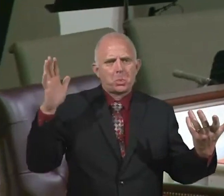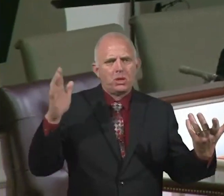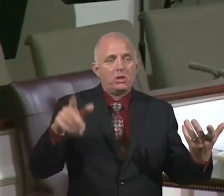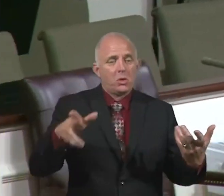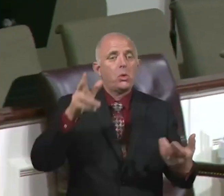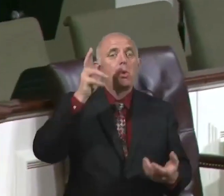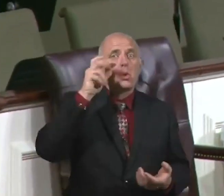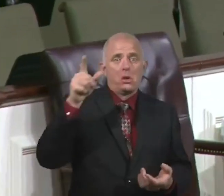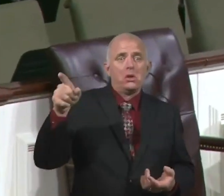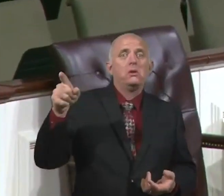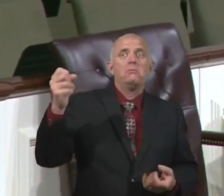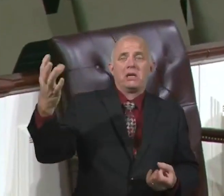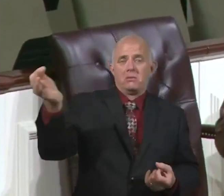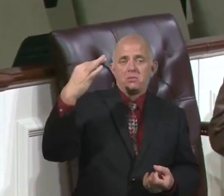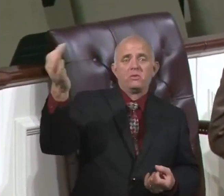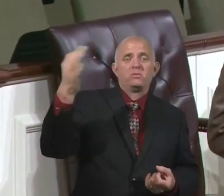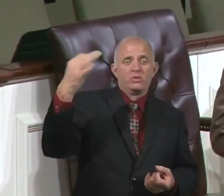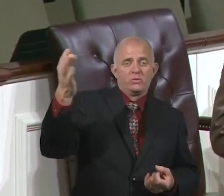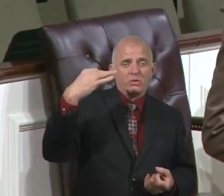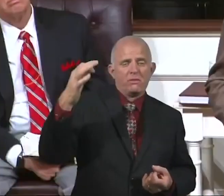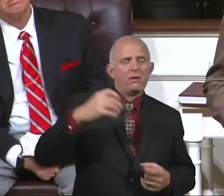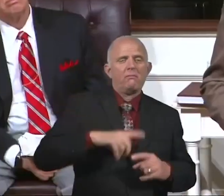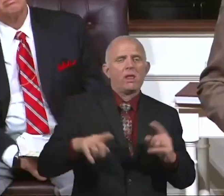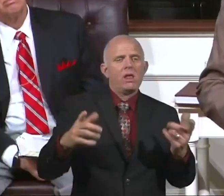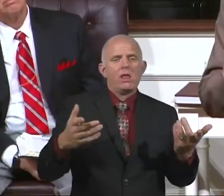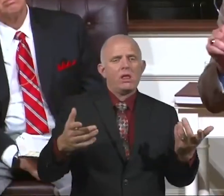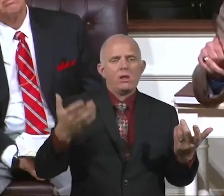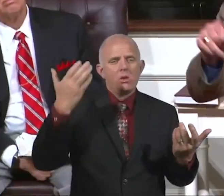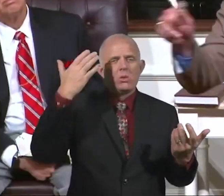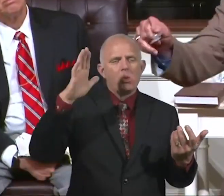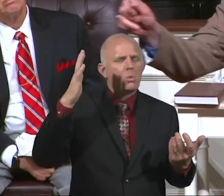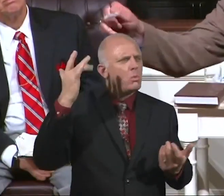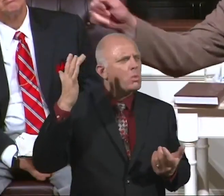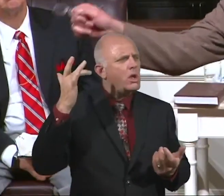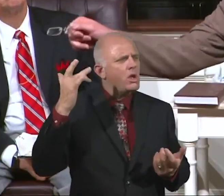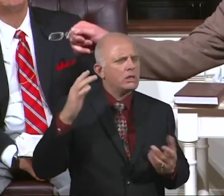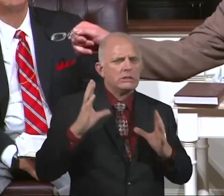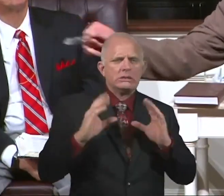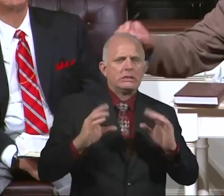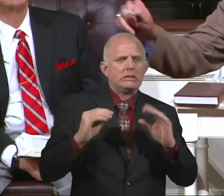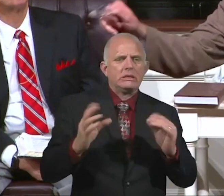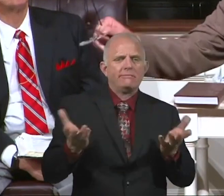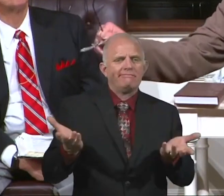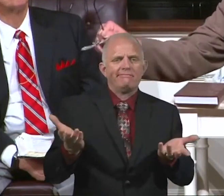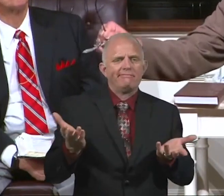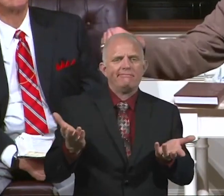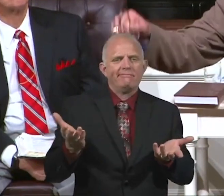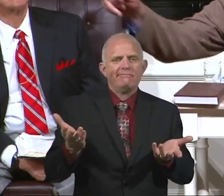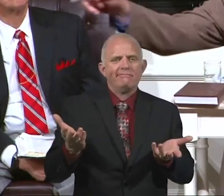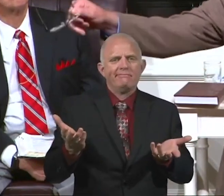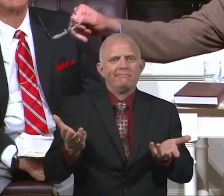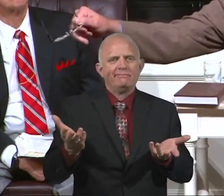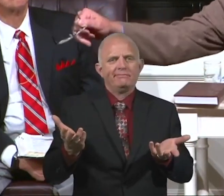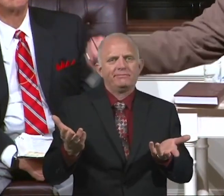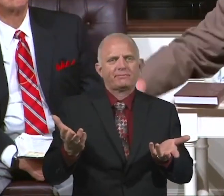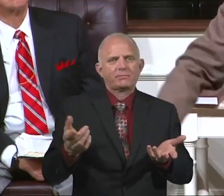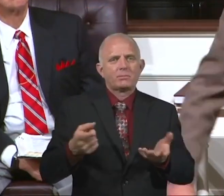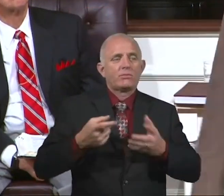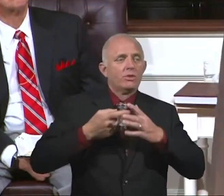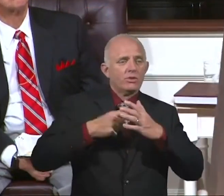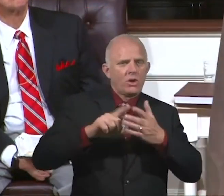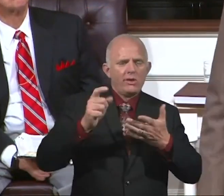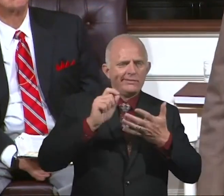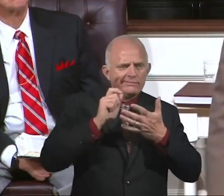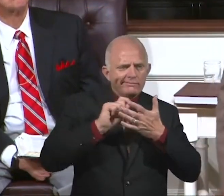You know why you don't know it? You don't teach it. You start discussing with people. You'll start making notes in your Bible. You'll write it down.